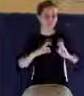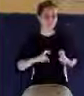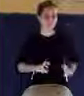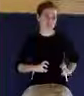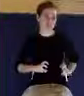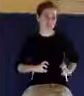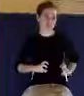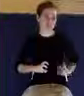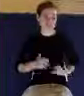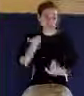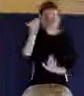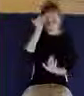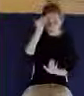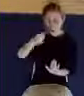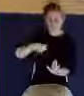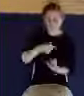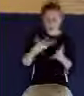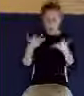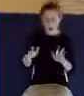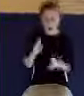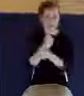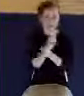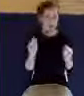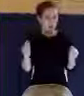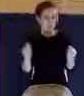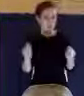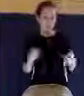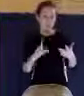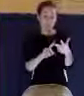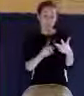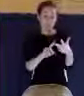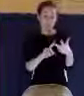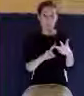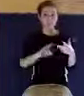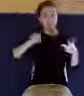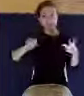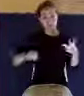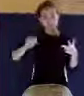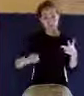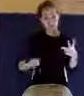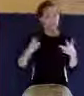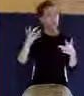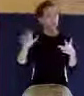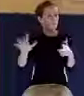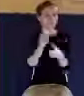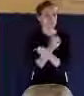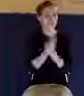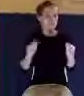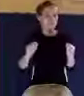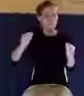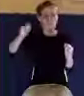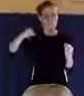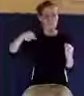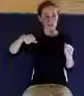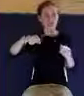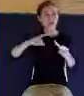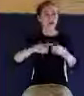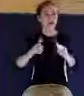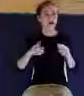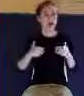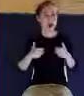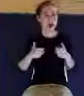in the faith. And then thirdly, it's possible to be saved and have absolute full